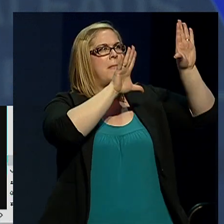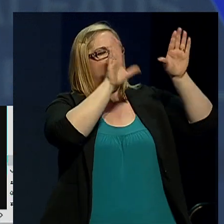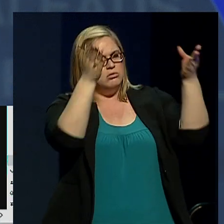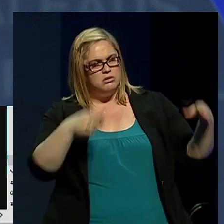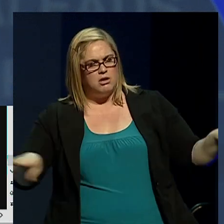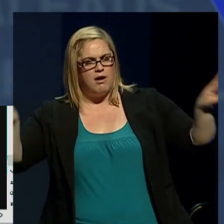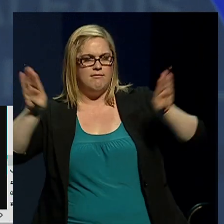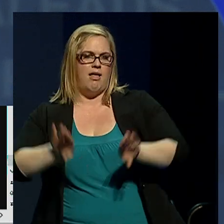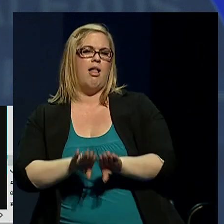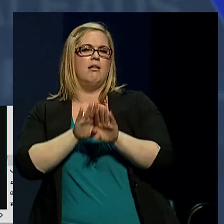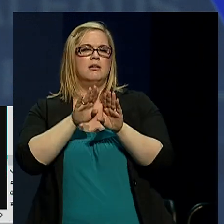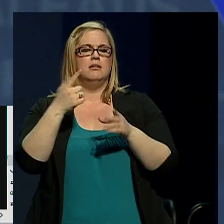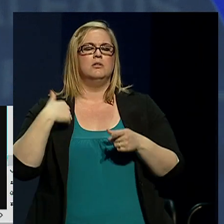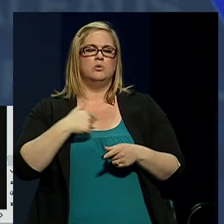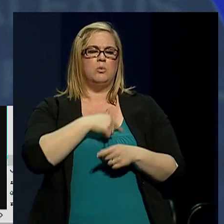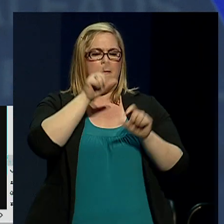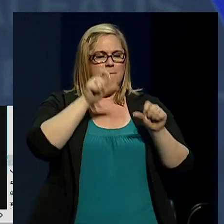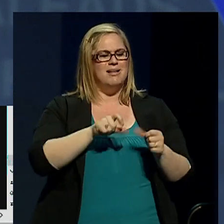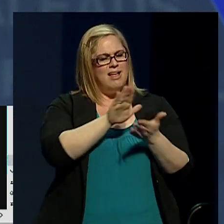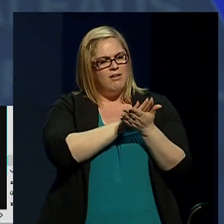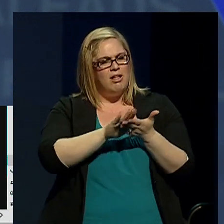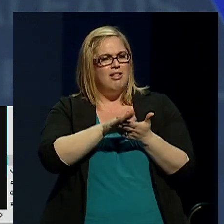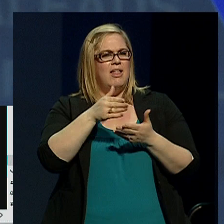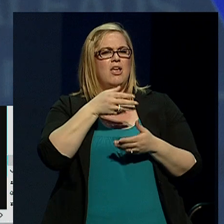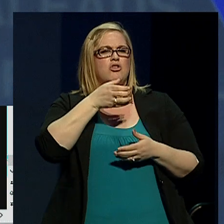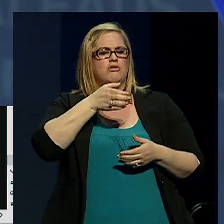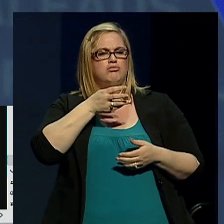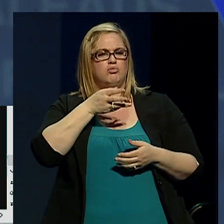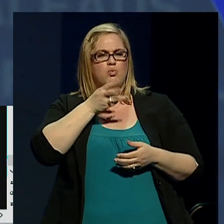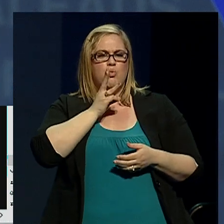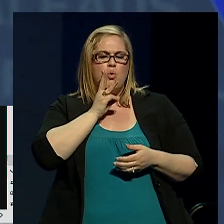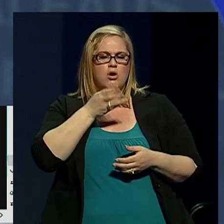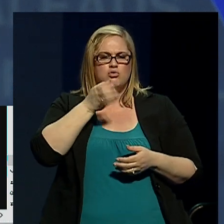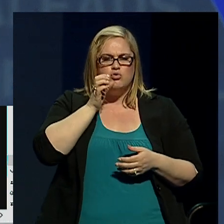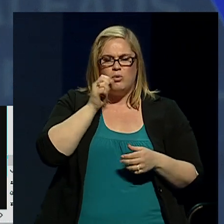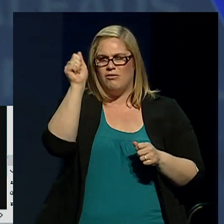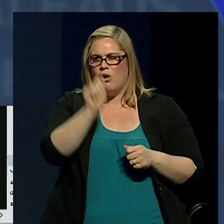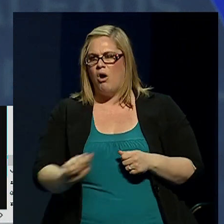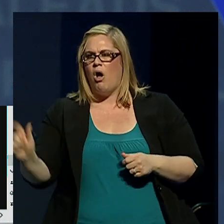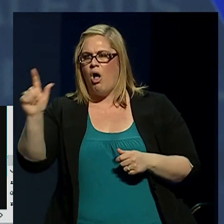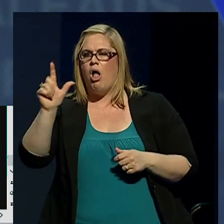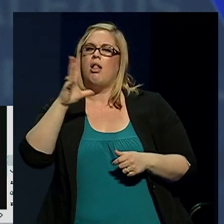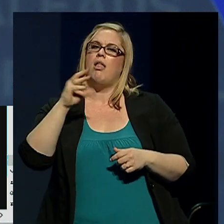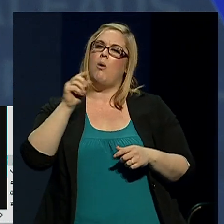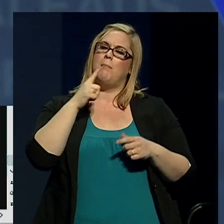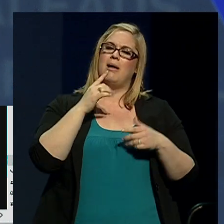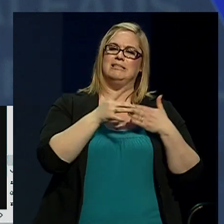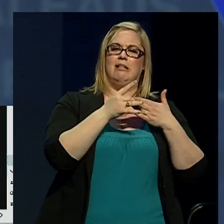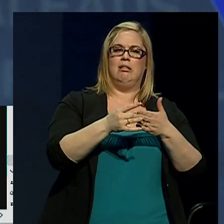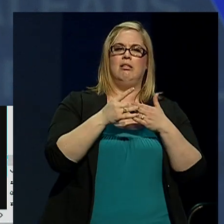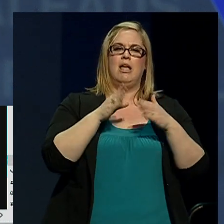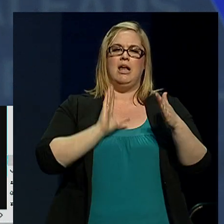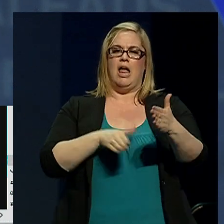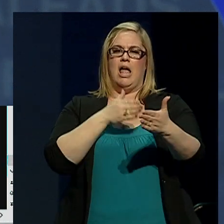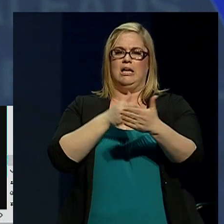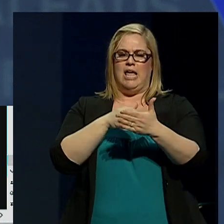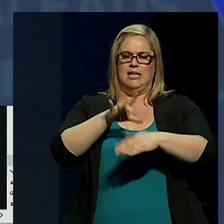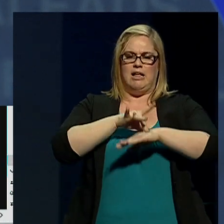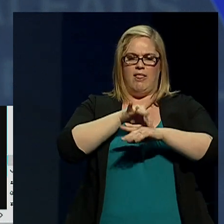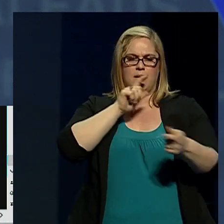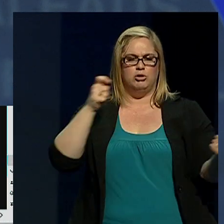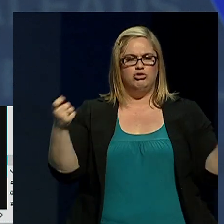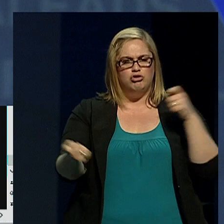ensure clean air and clean drinking water for all, and continue to lead the battle against climate change.